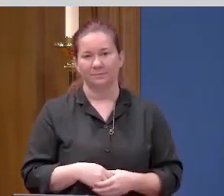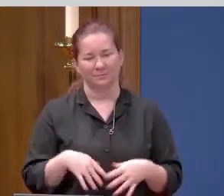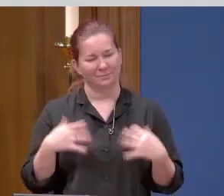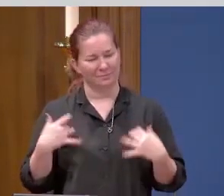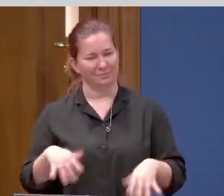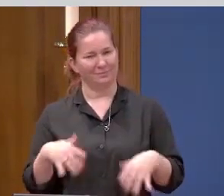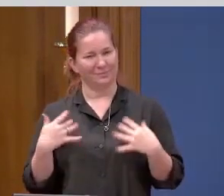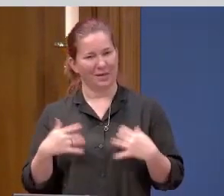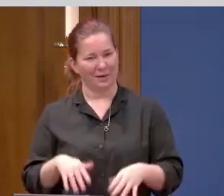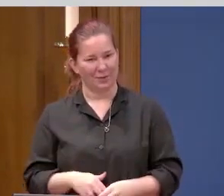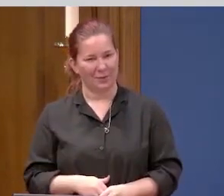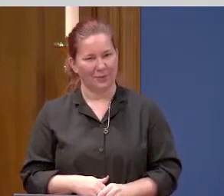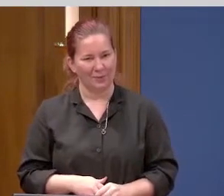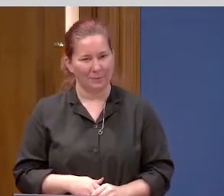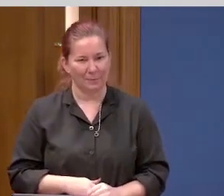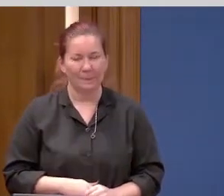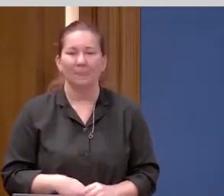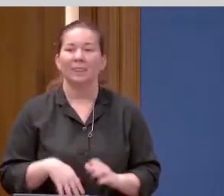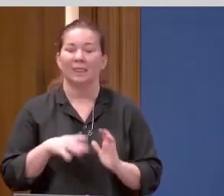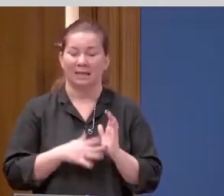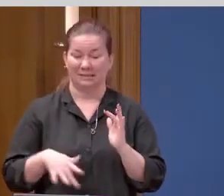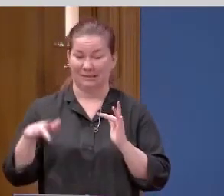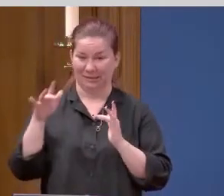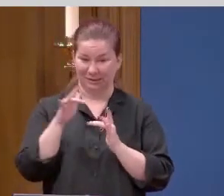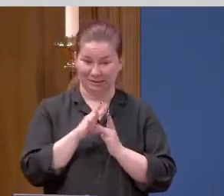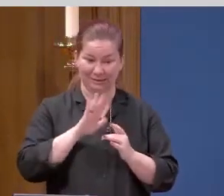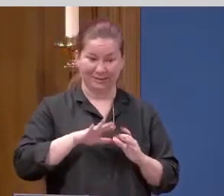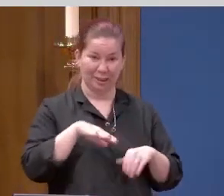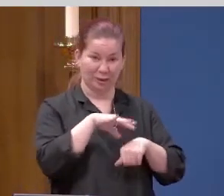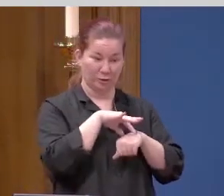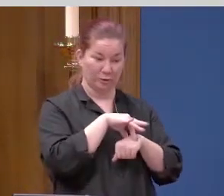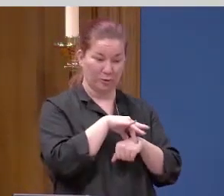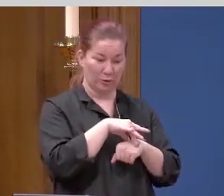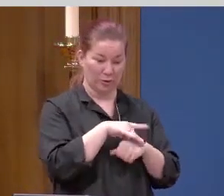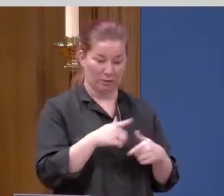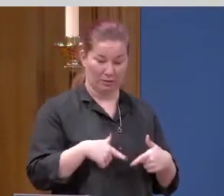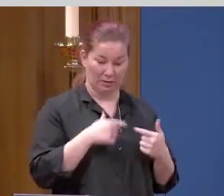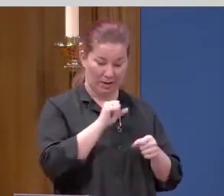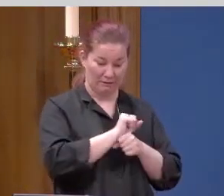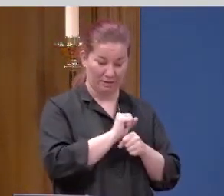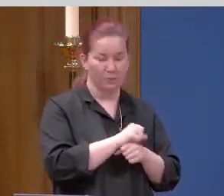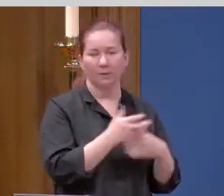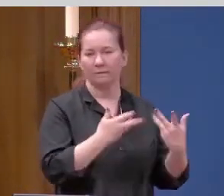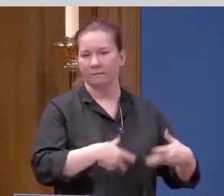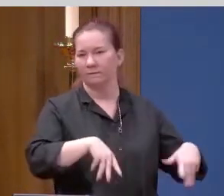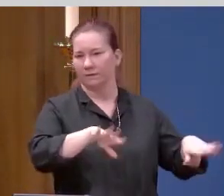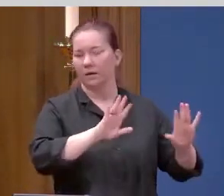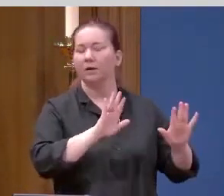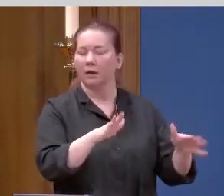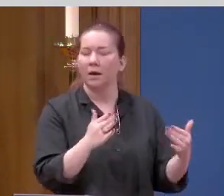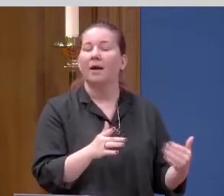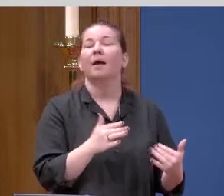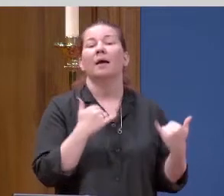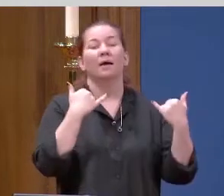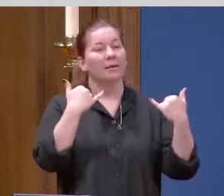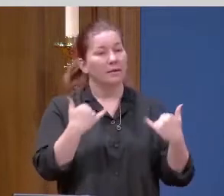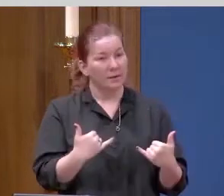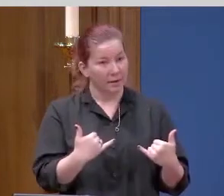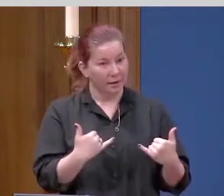Wow. Jesus' earthly life and work is finished. But now,